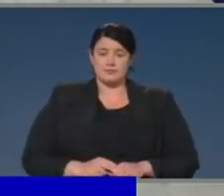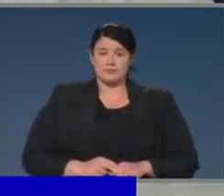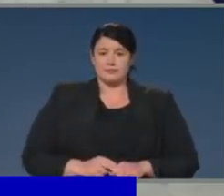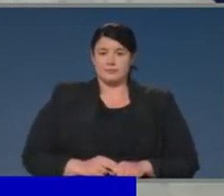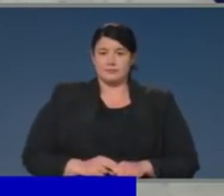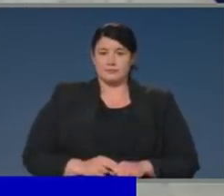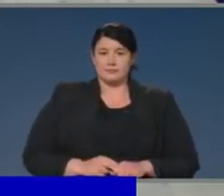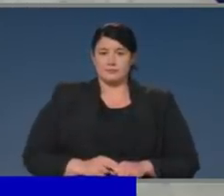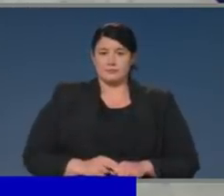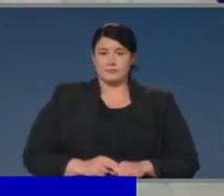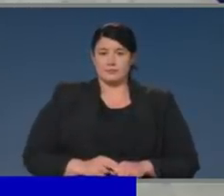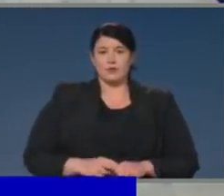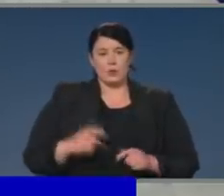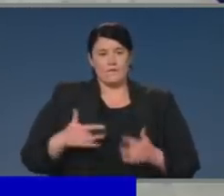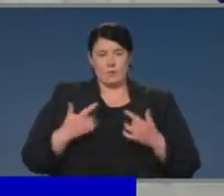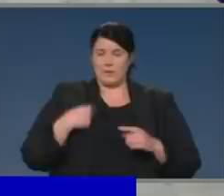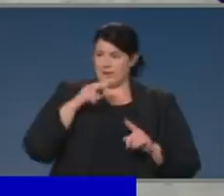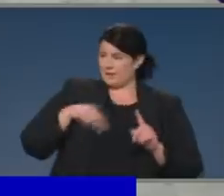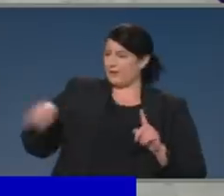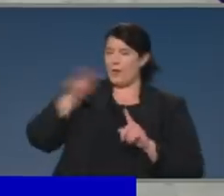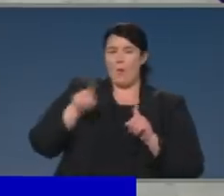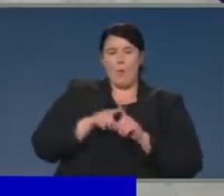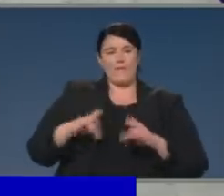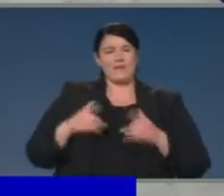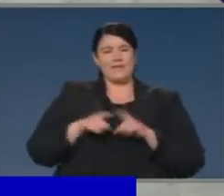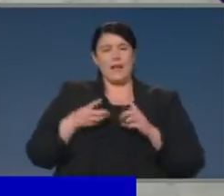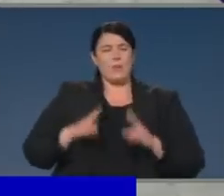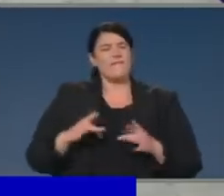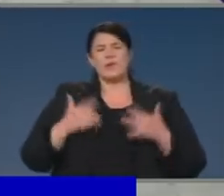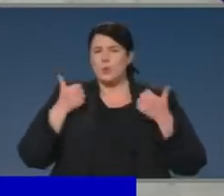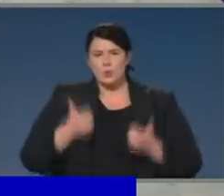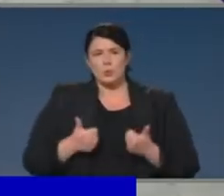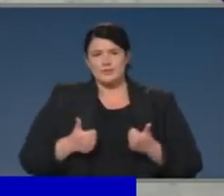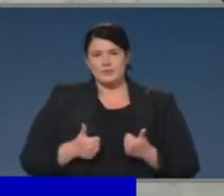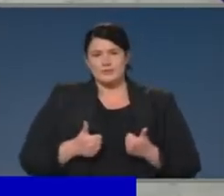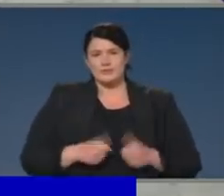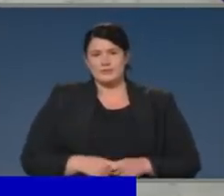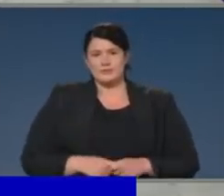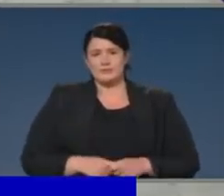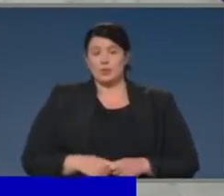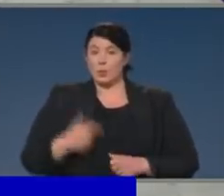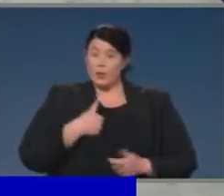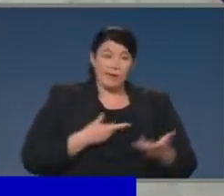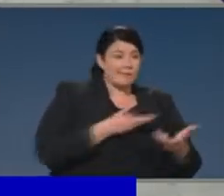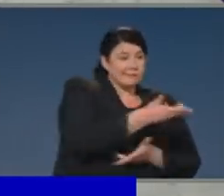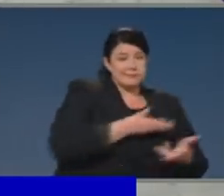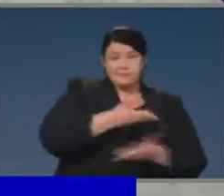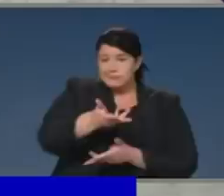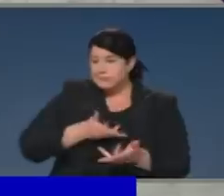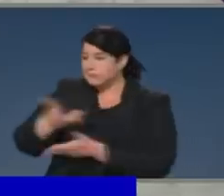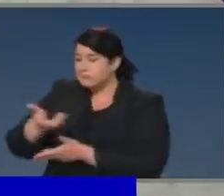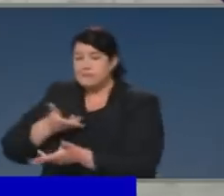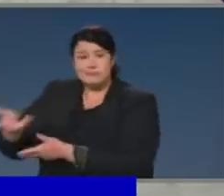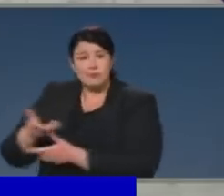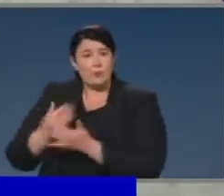in and of itself, very affirming. I also want to extend my thanks to those whom we consulted with. We, as a commission, put